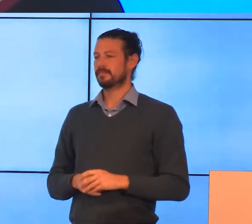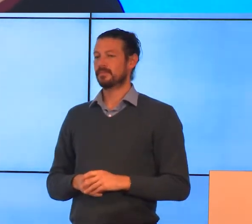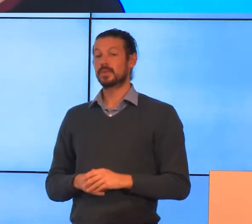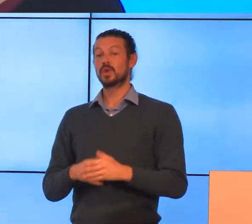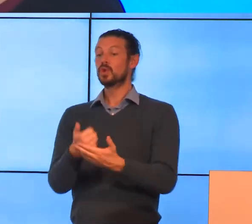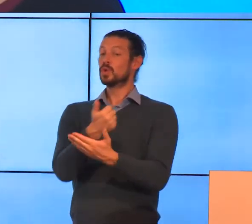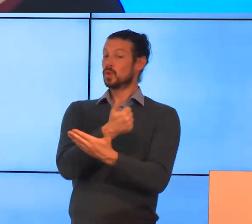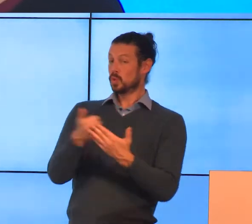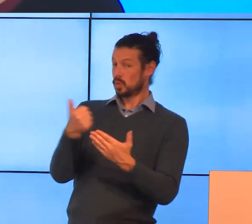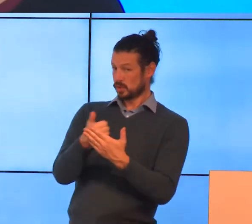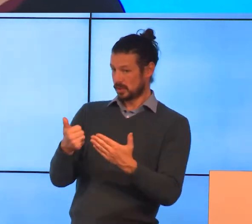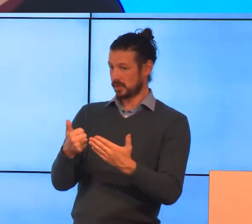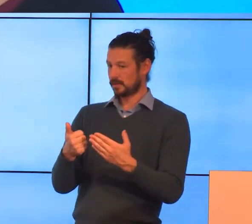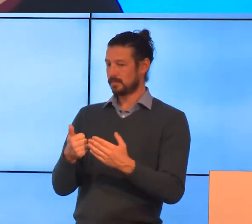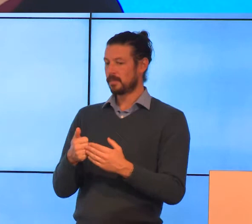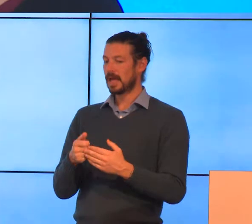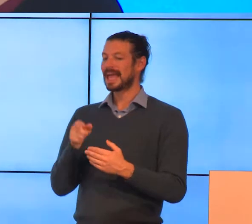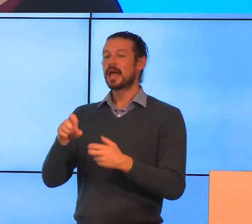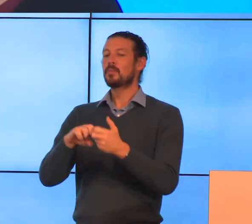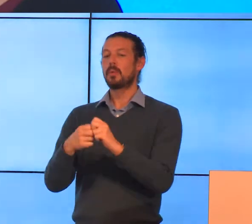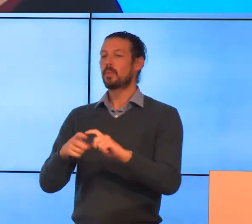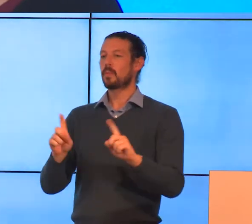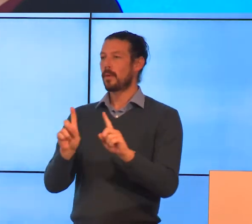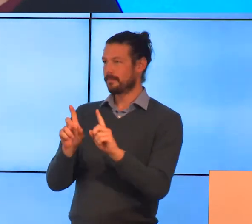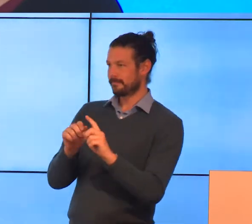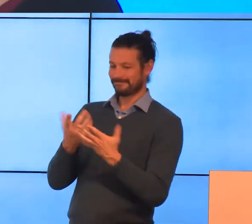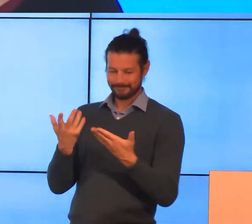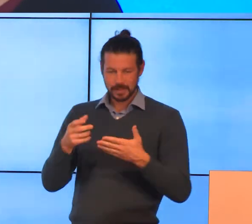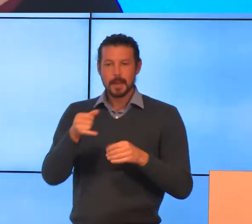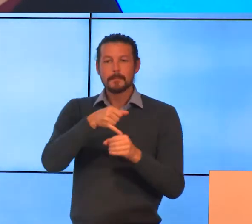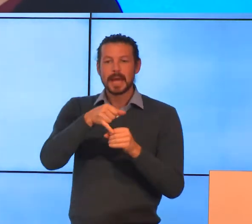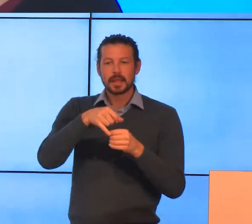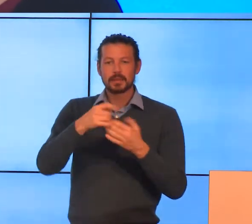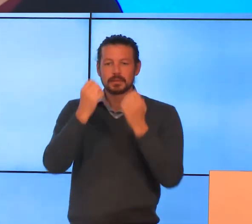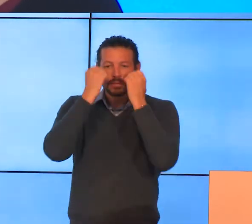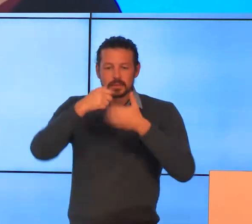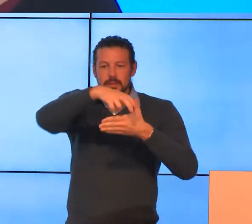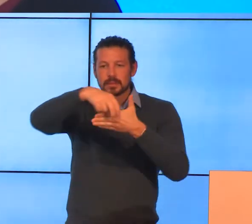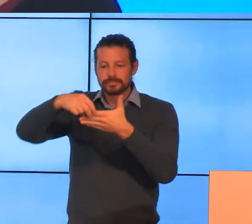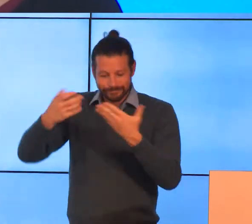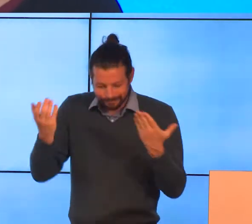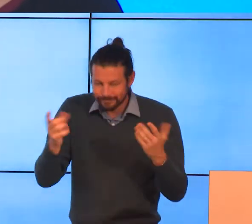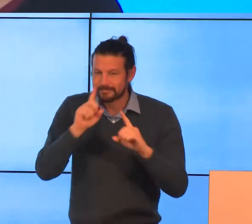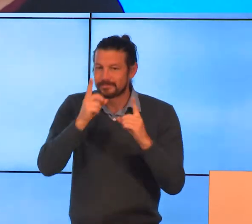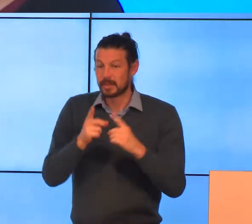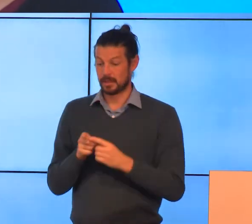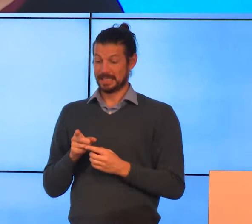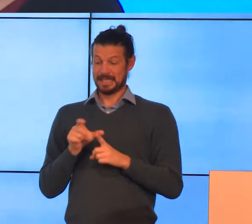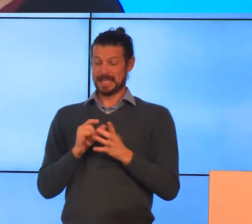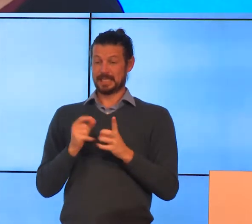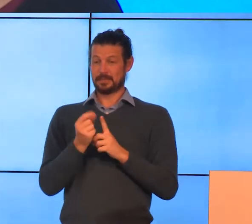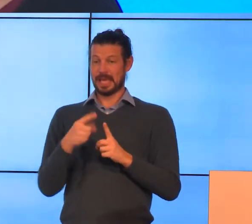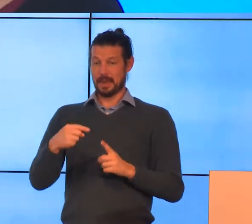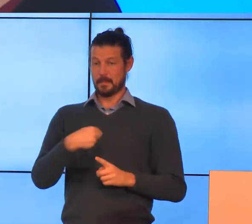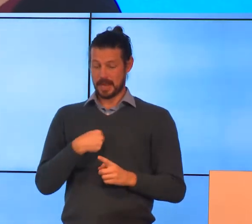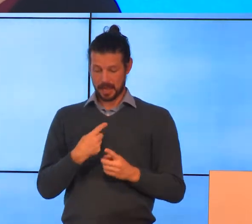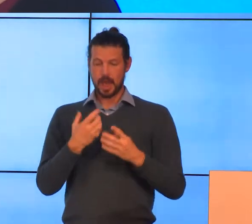not, the issue is that they have not been able to get the essential medical evidence. And DSP and Me has some hints on